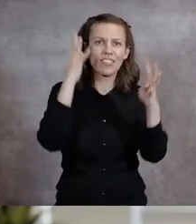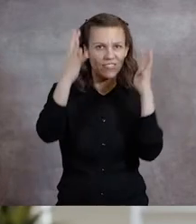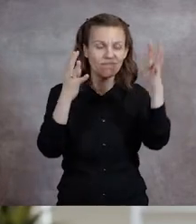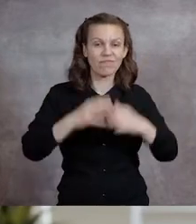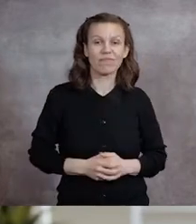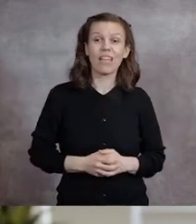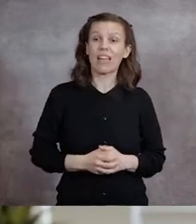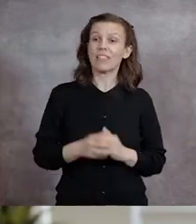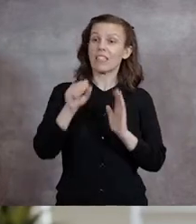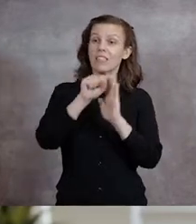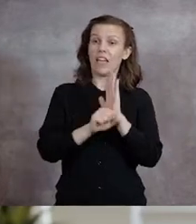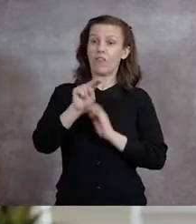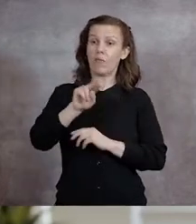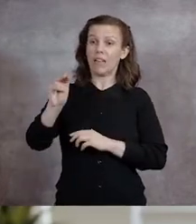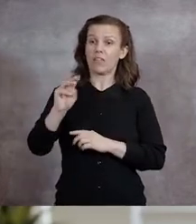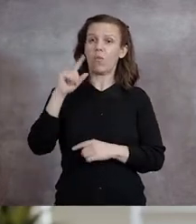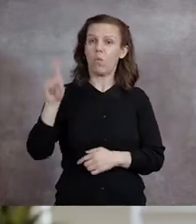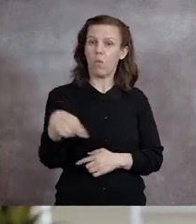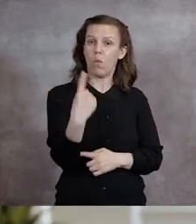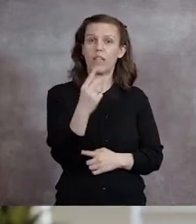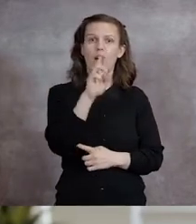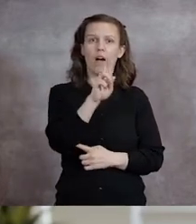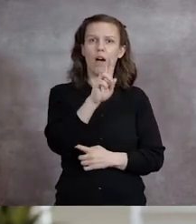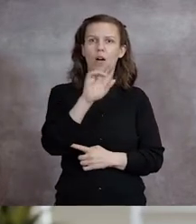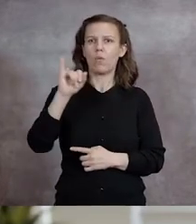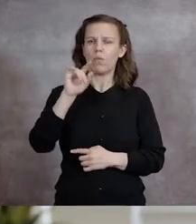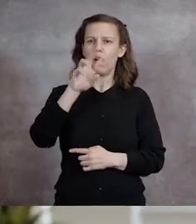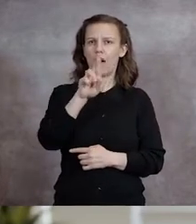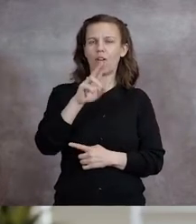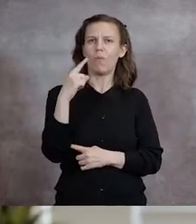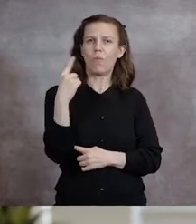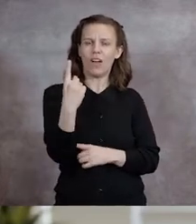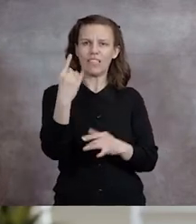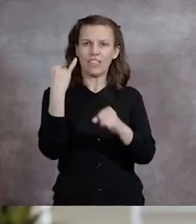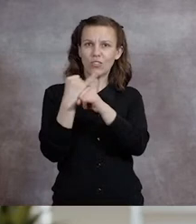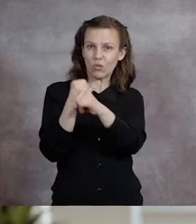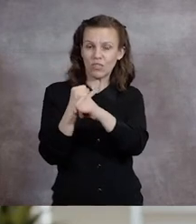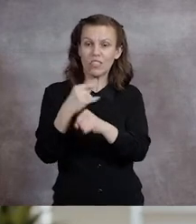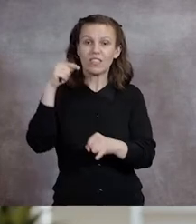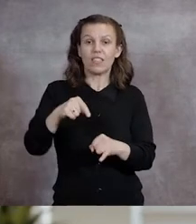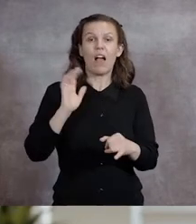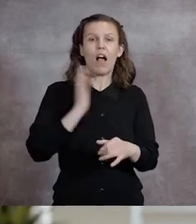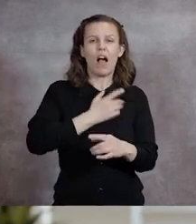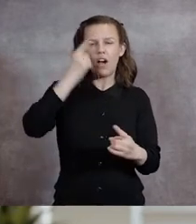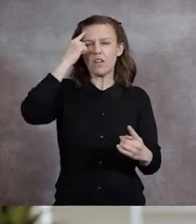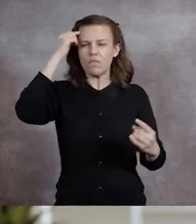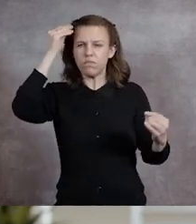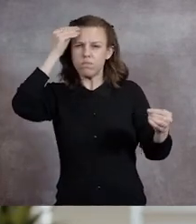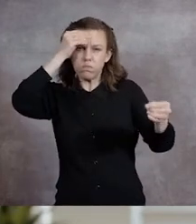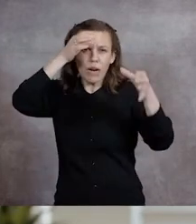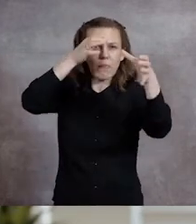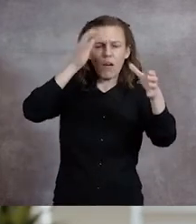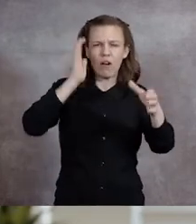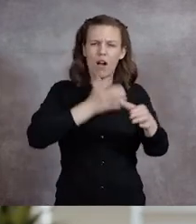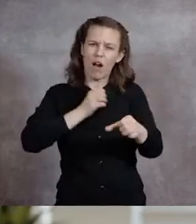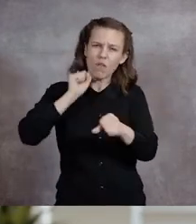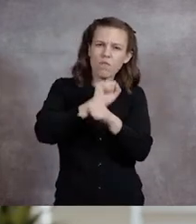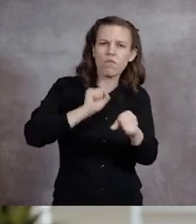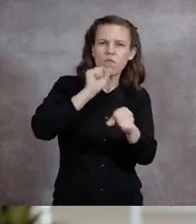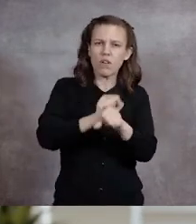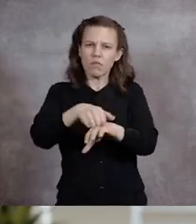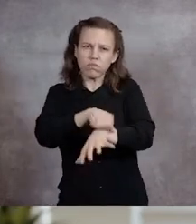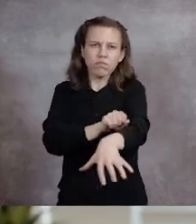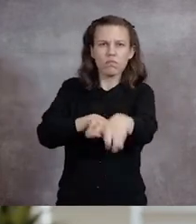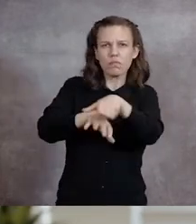innovation. As the state of New Mexico's only research one institution, our brain power, work ethic, and